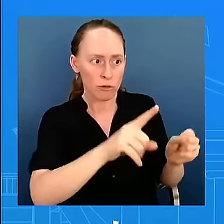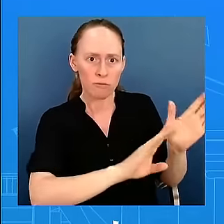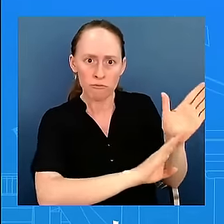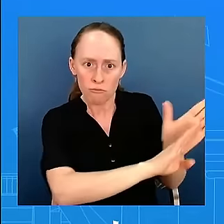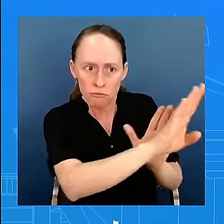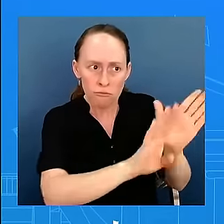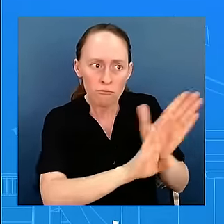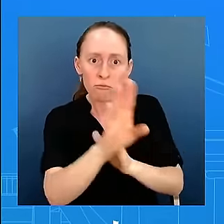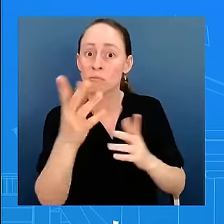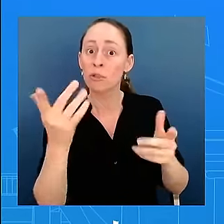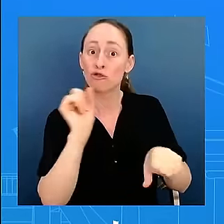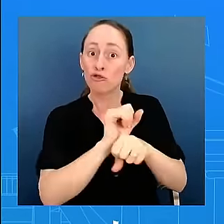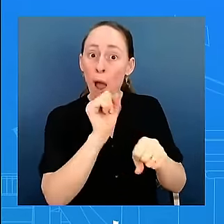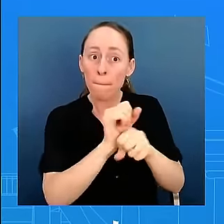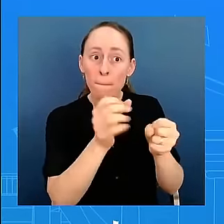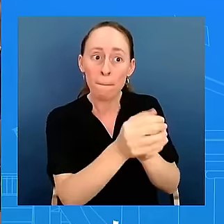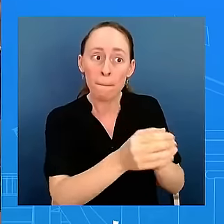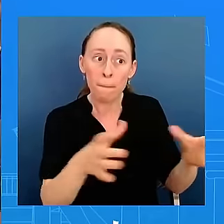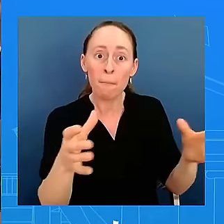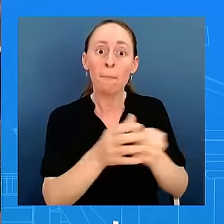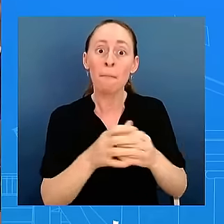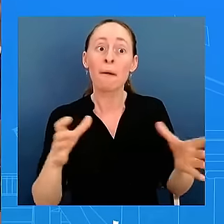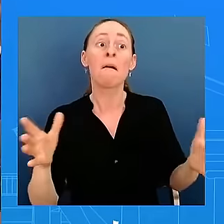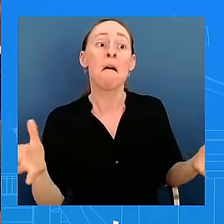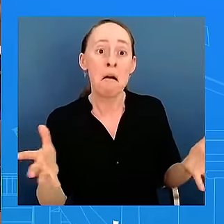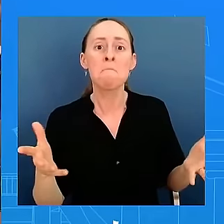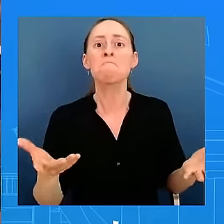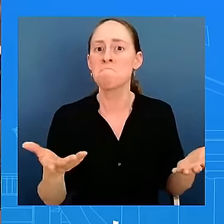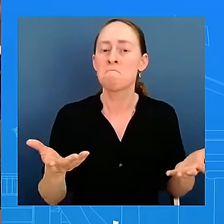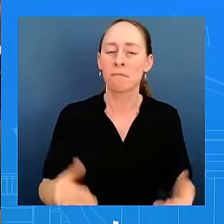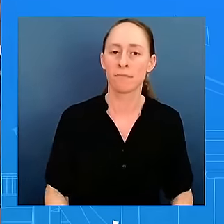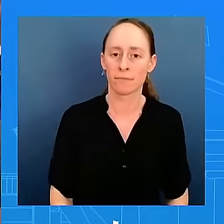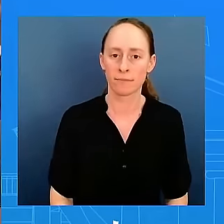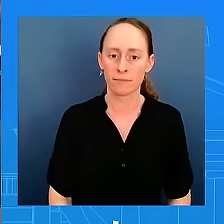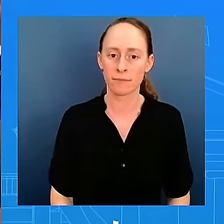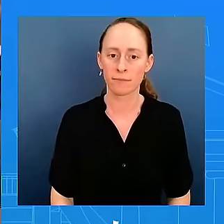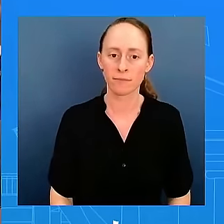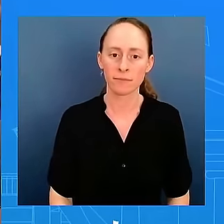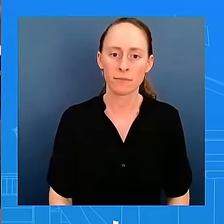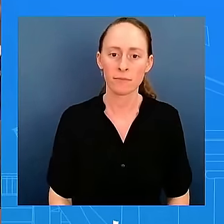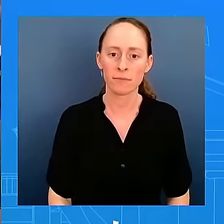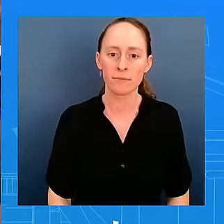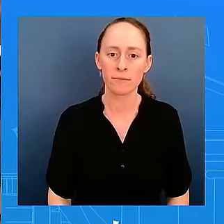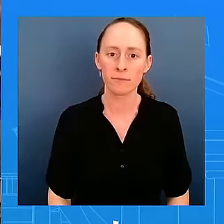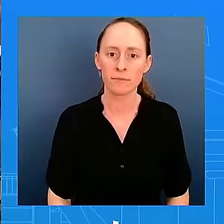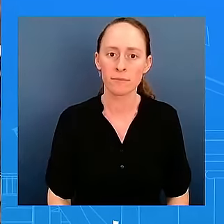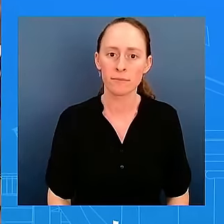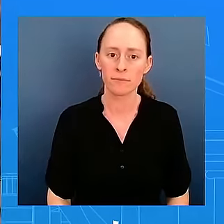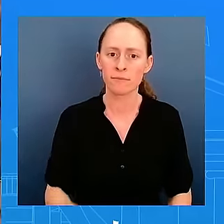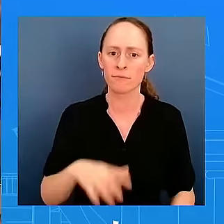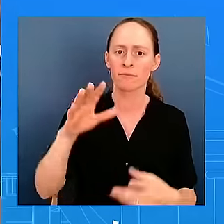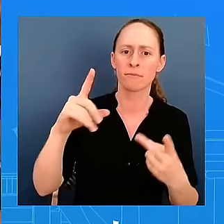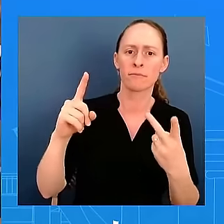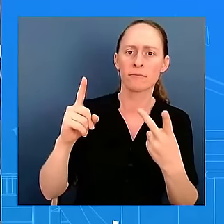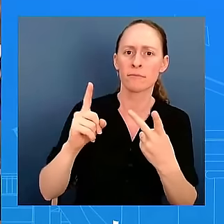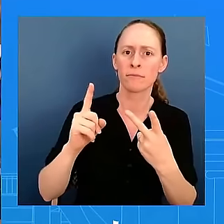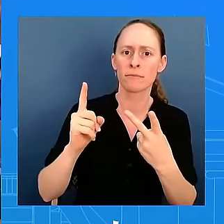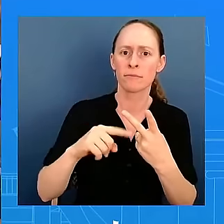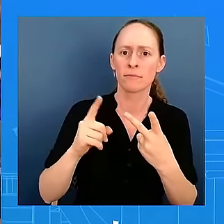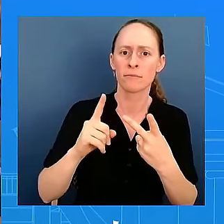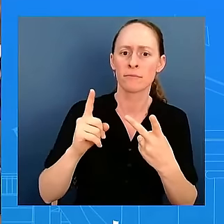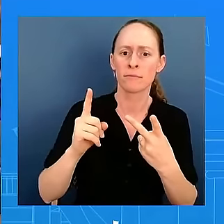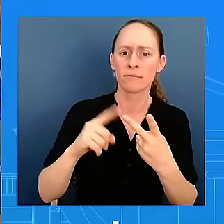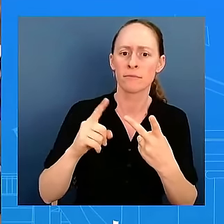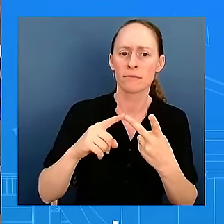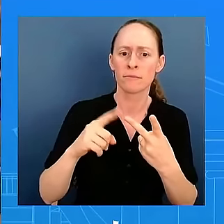establishment. And secondly, the President's another key initiative has been the Quad. Is the President still committed to attending the Quad Summit